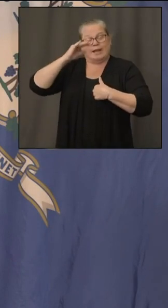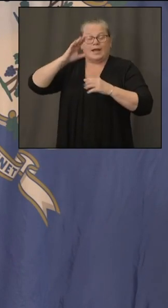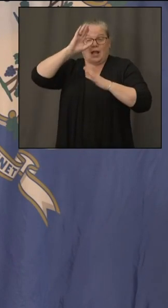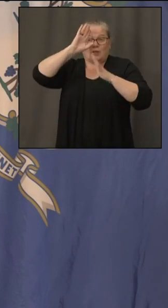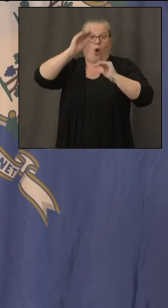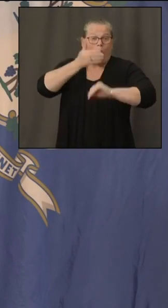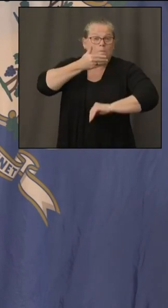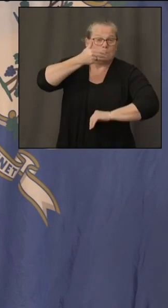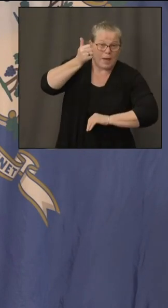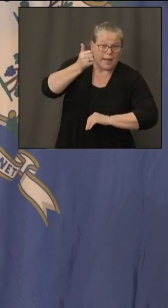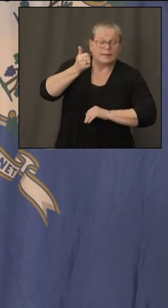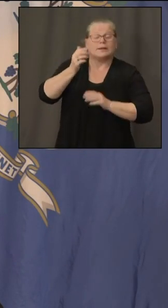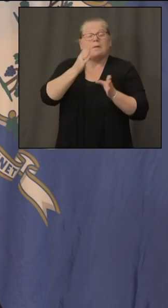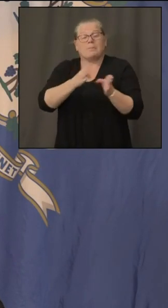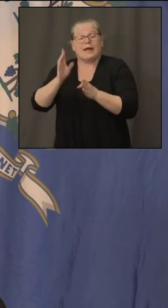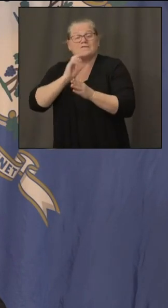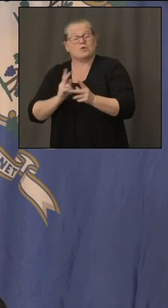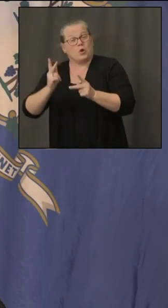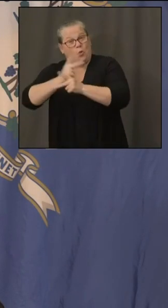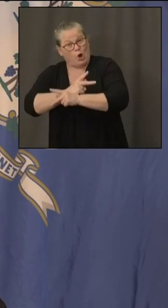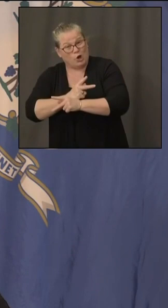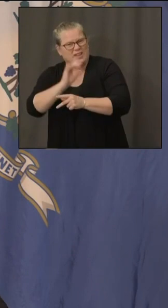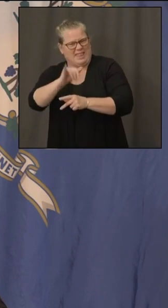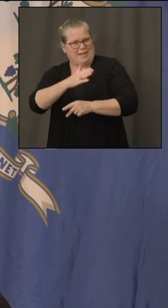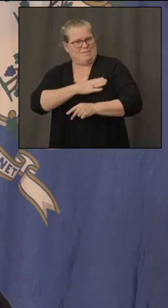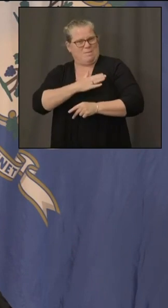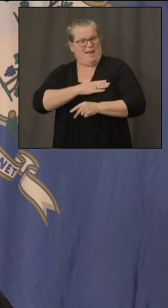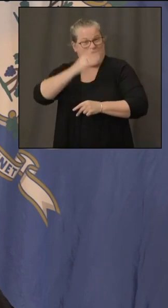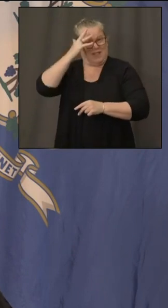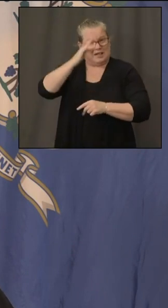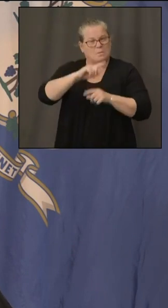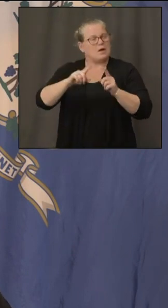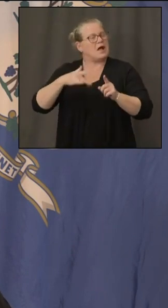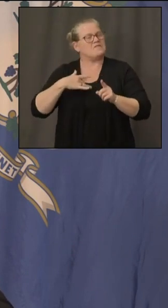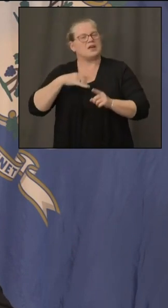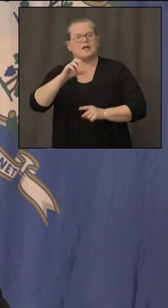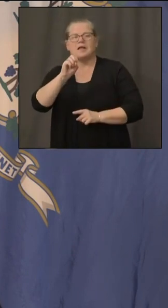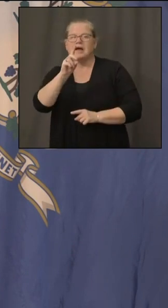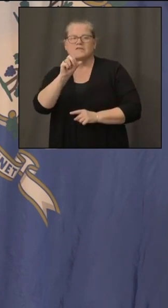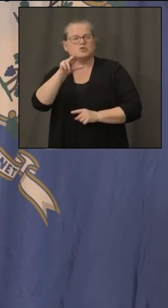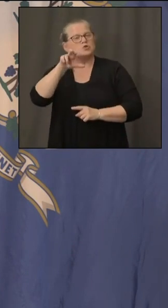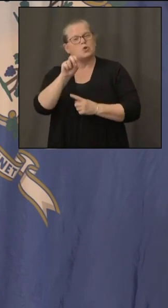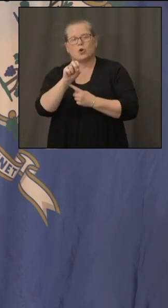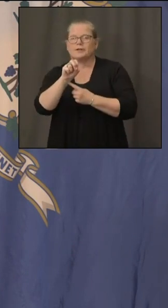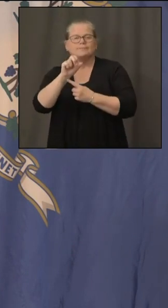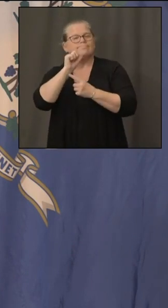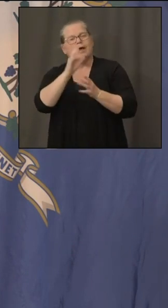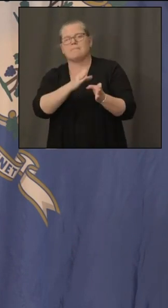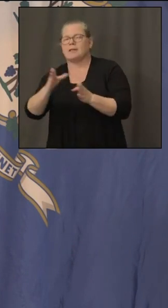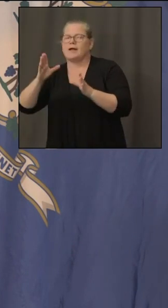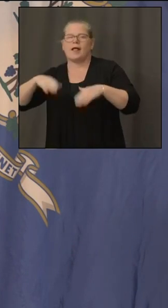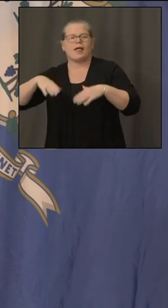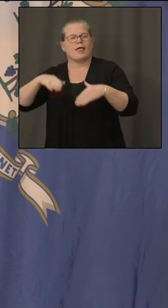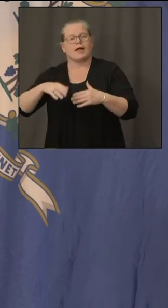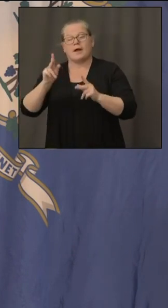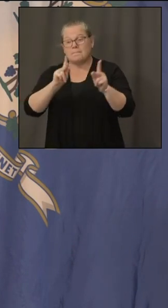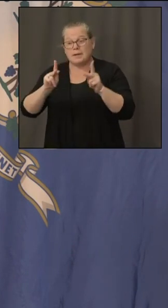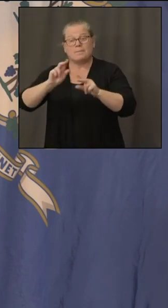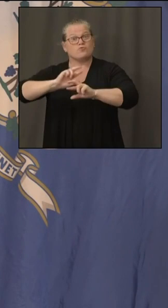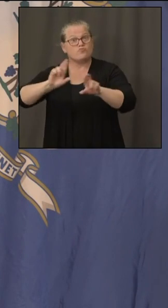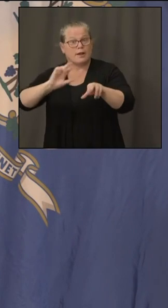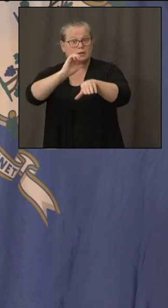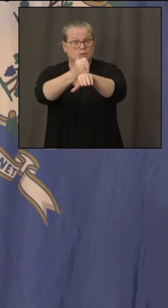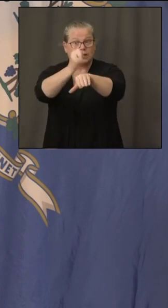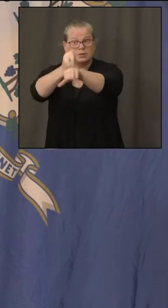that eversource didn't plan for the worst i don't think they had the people staged in place ready to go as soon as um uh we saw the